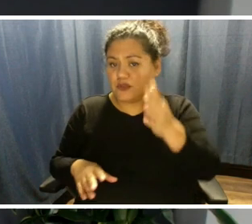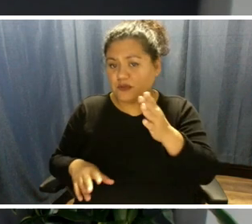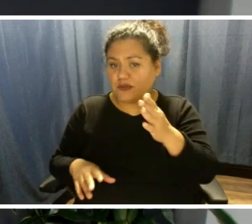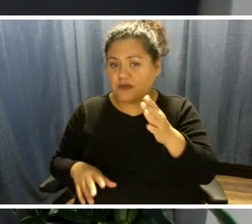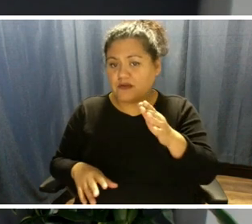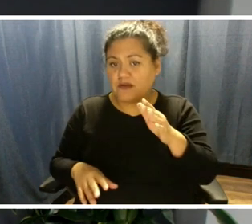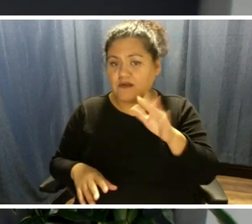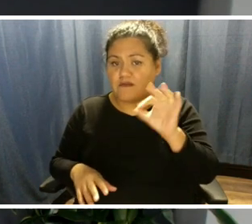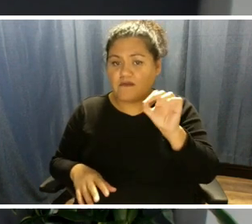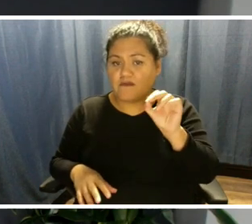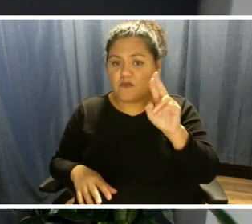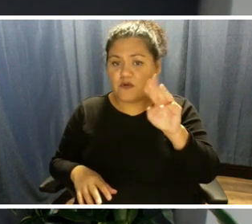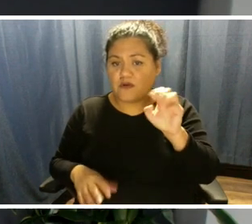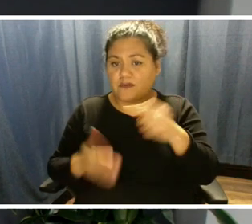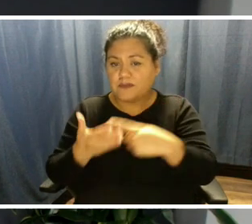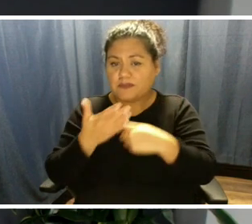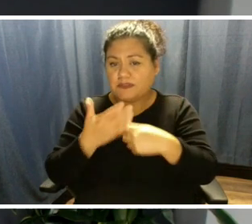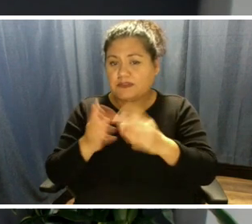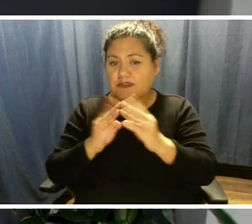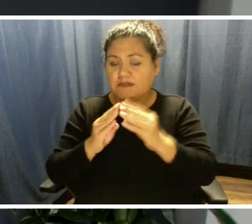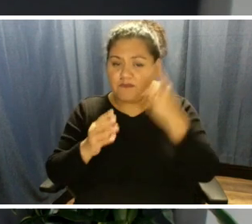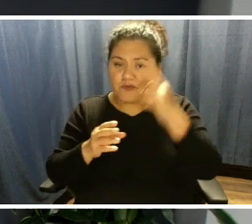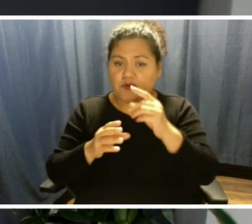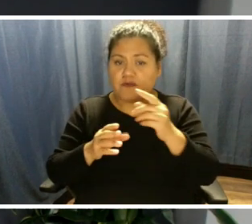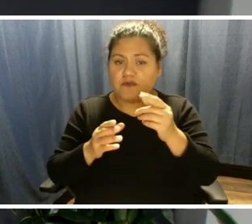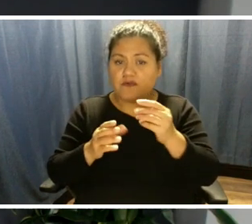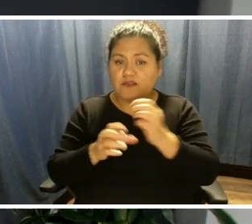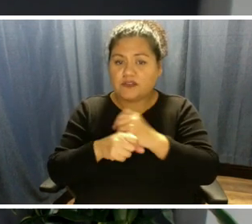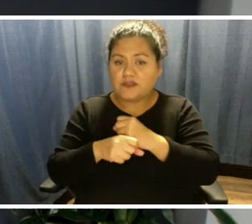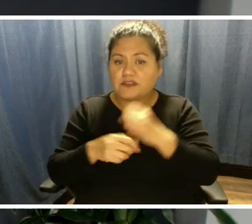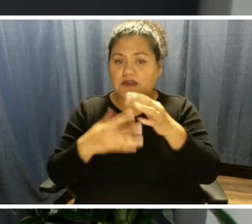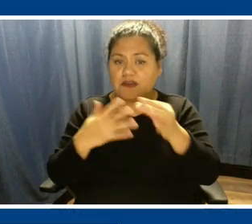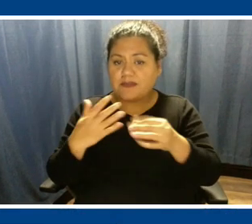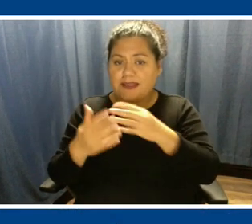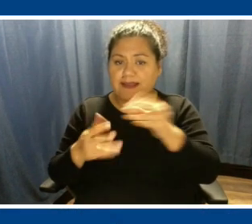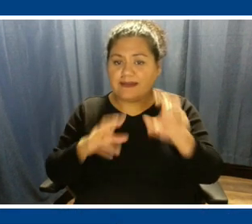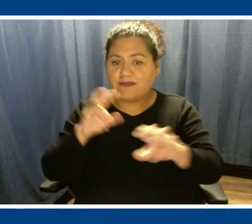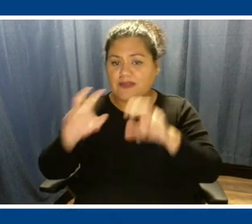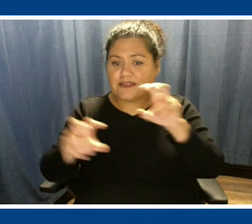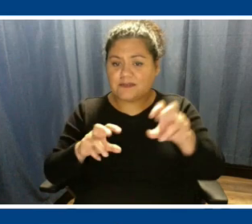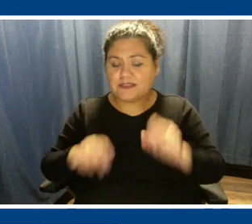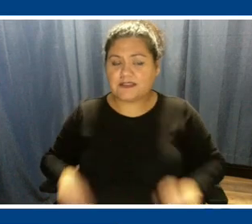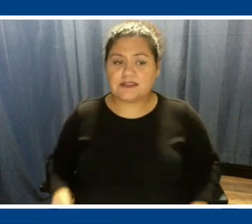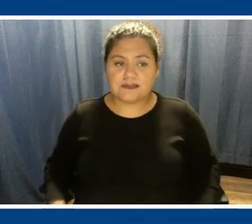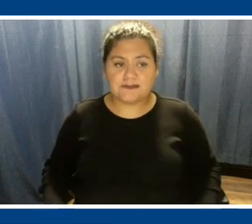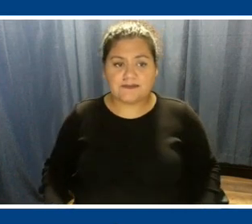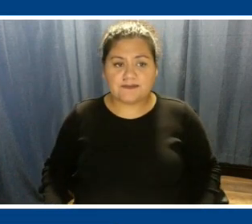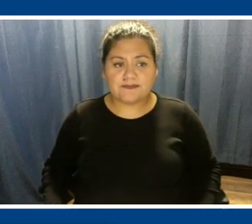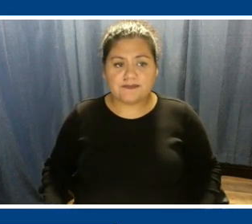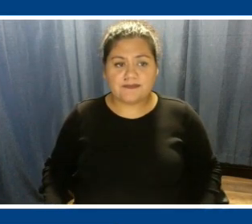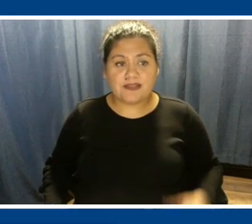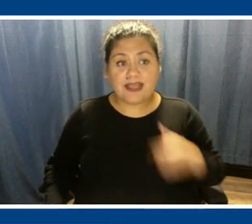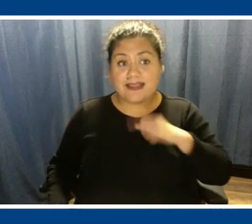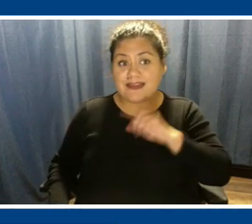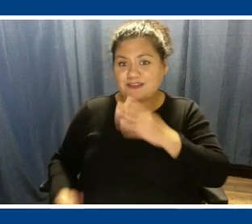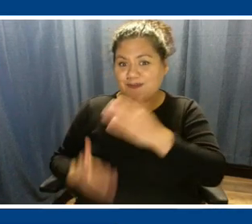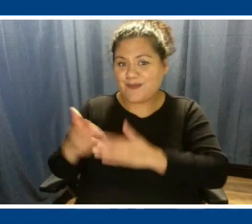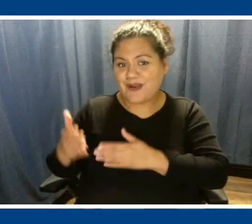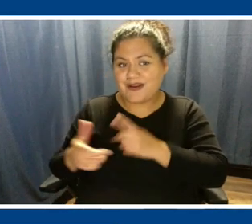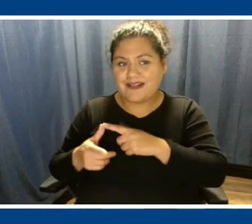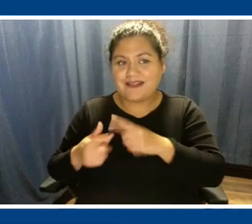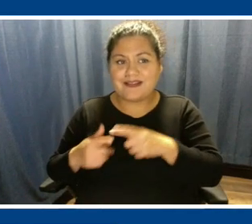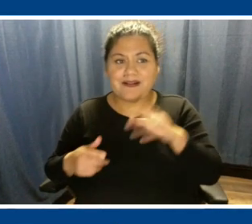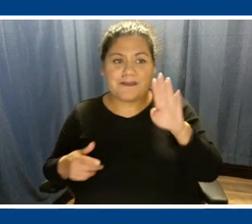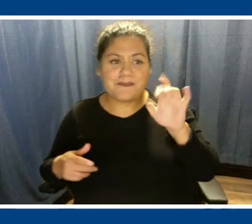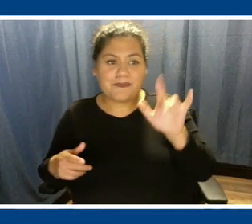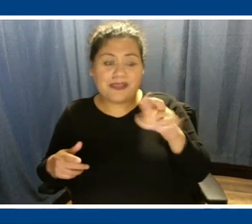for generation options and investments? I can take part of that and then Benny and anybody else